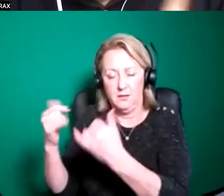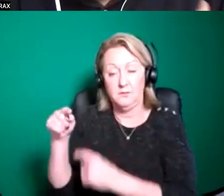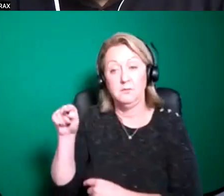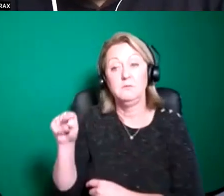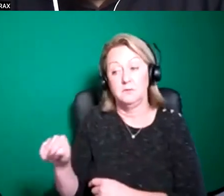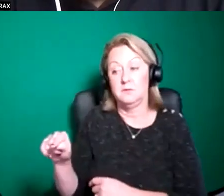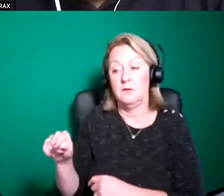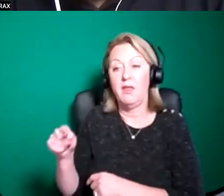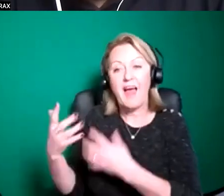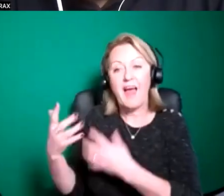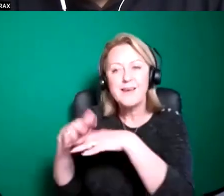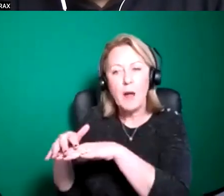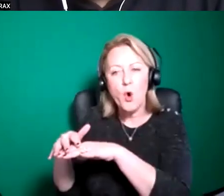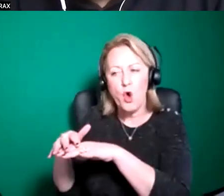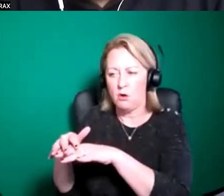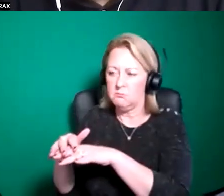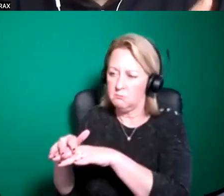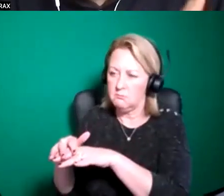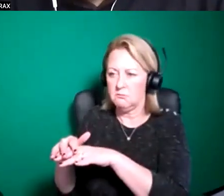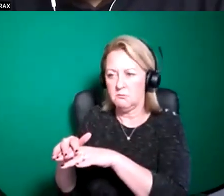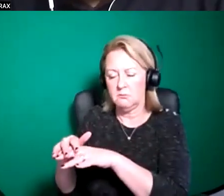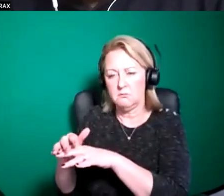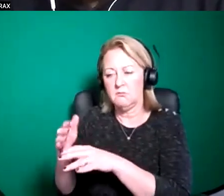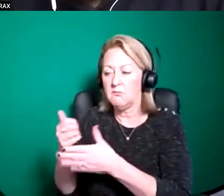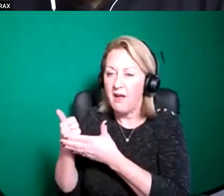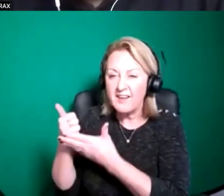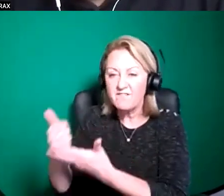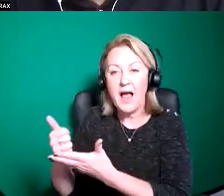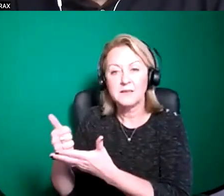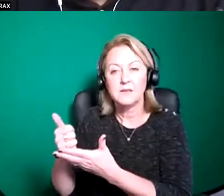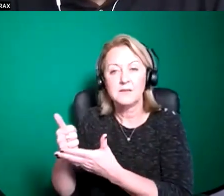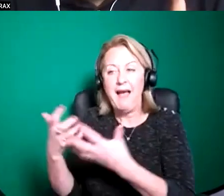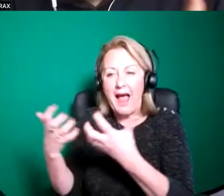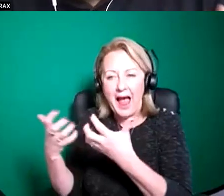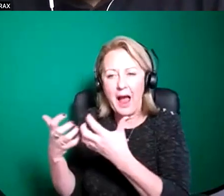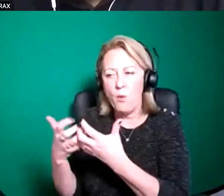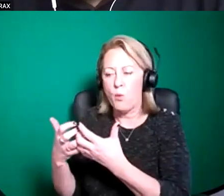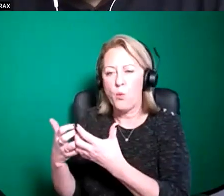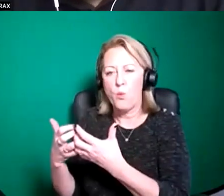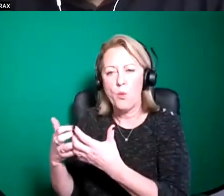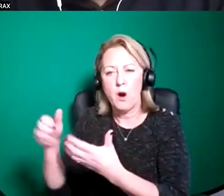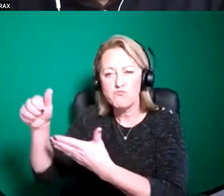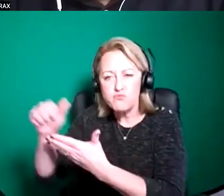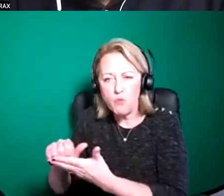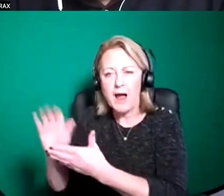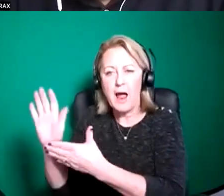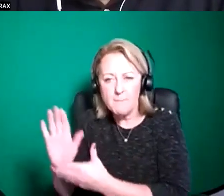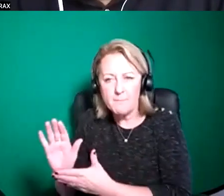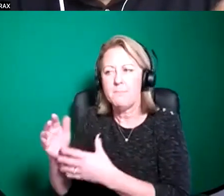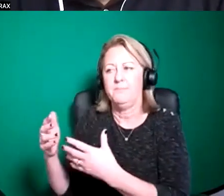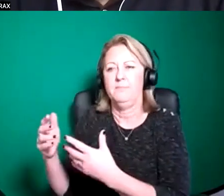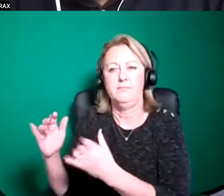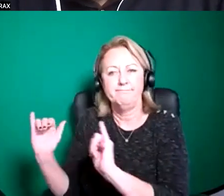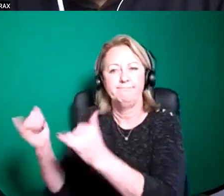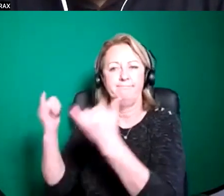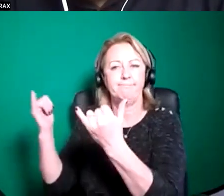kind of networking opportunities and advice to in terms of how to go about programming presenting their events and but